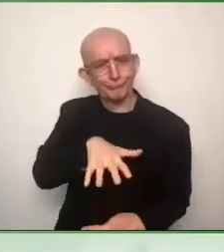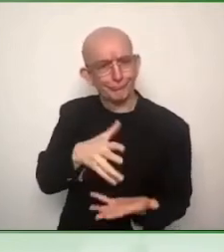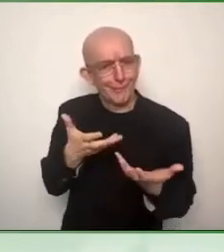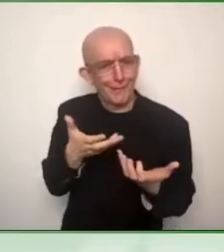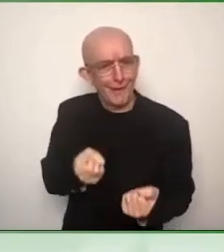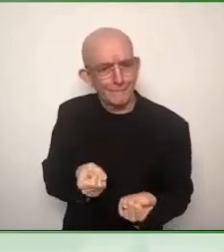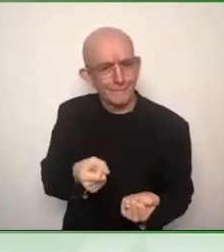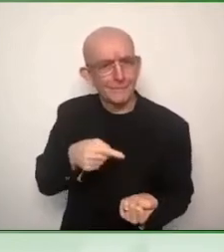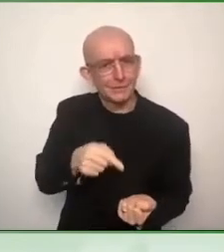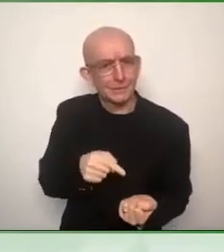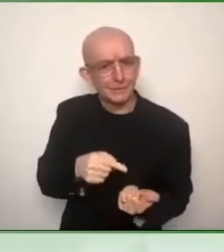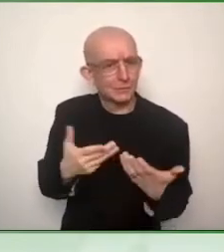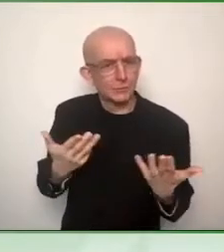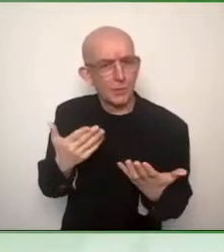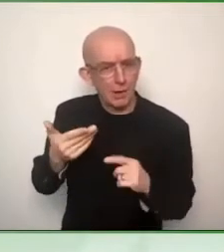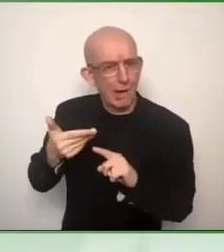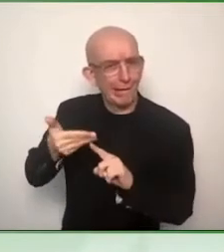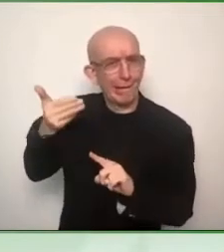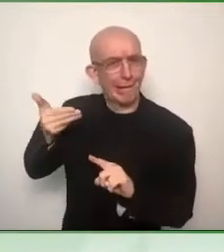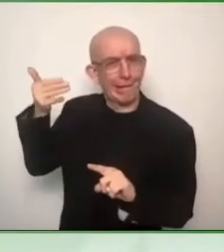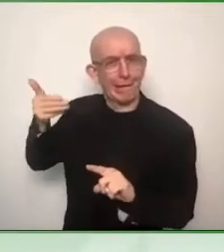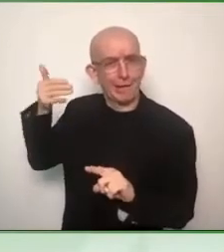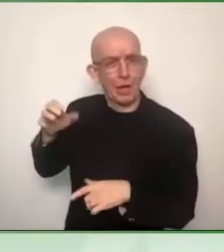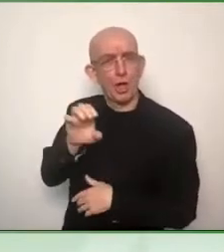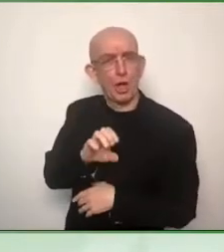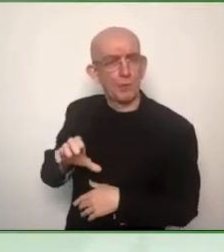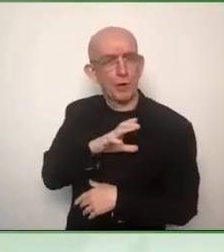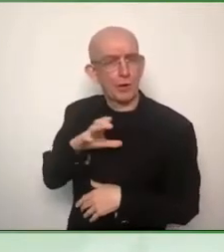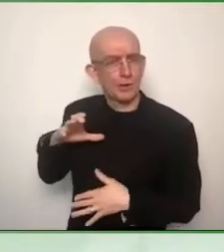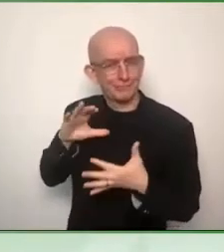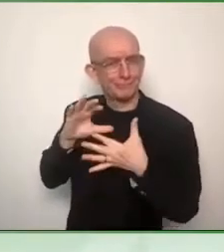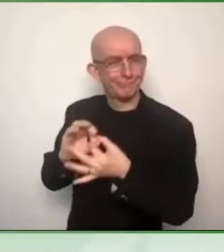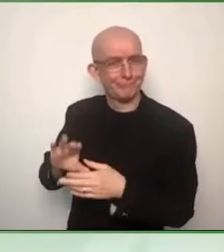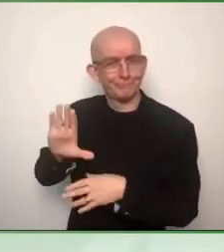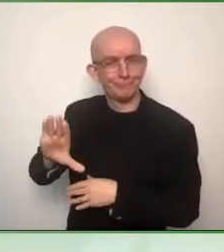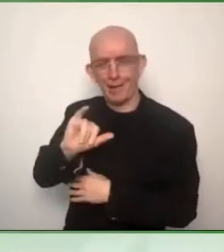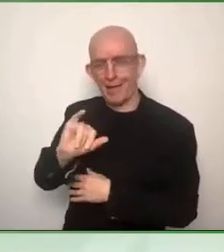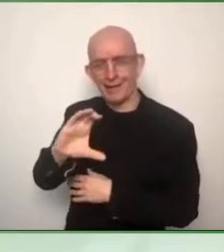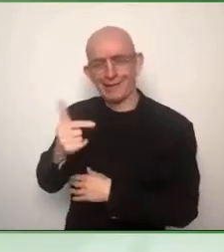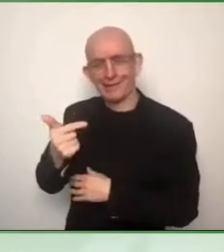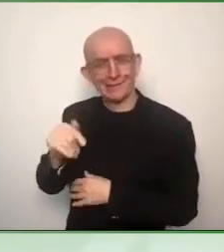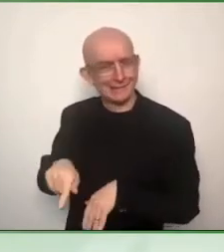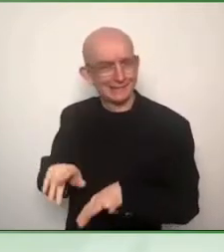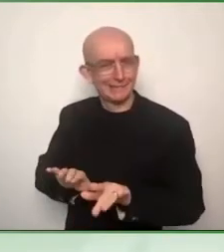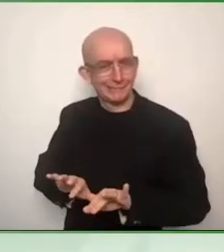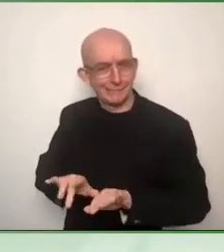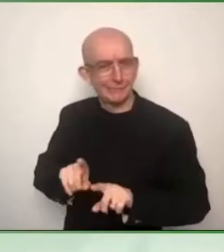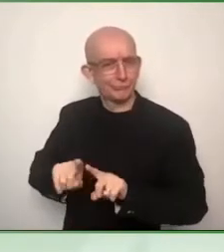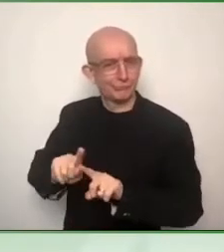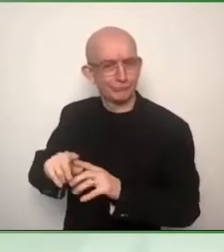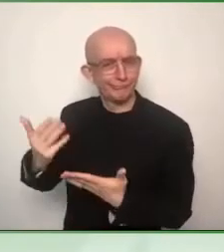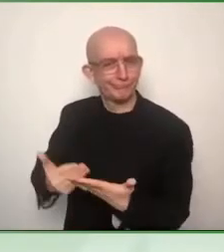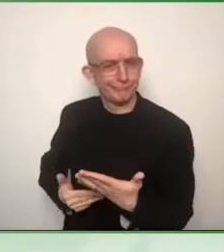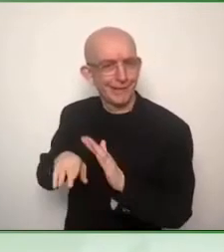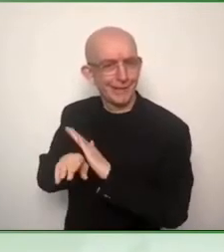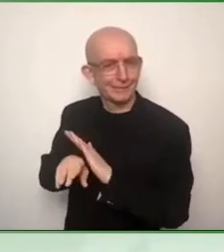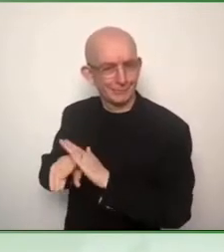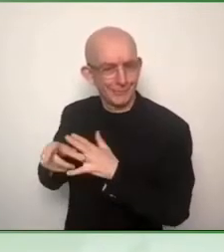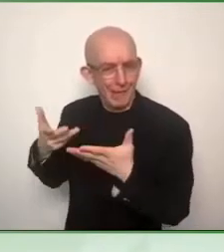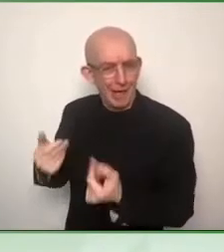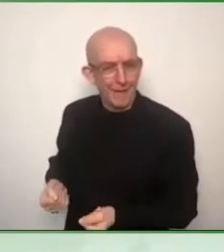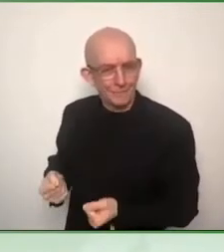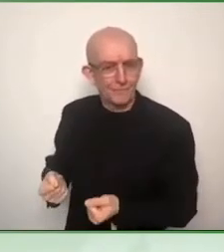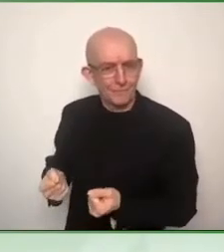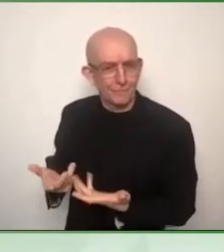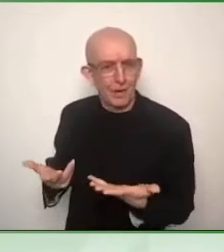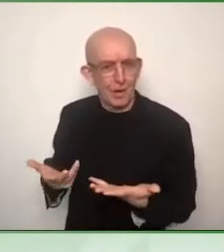is in the area of the built environment and another standard that is in the area of design for all that says